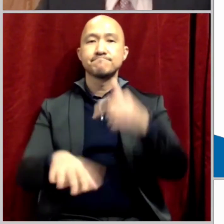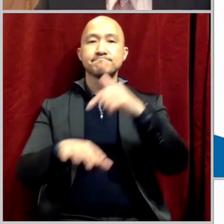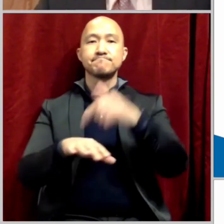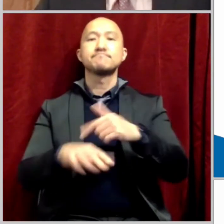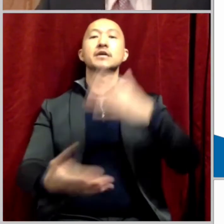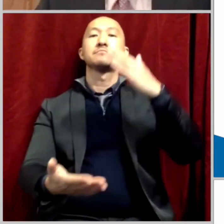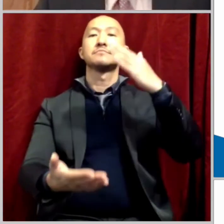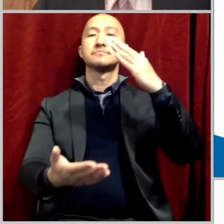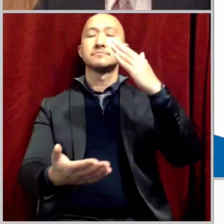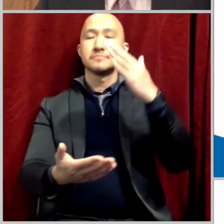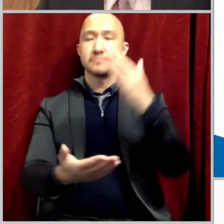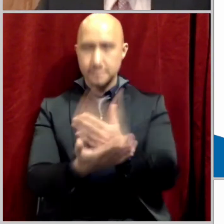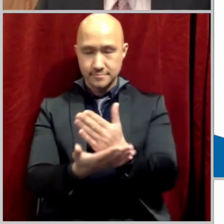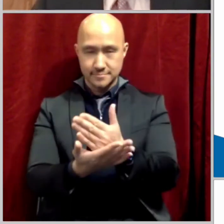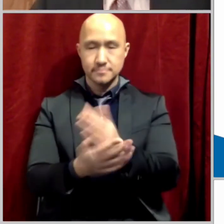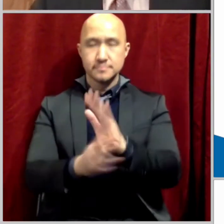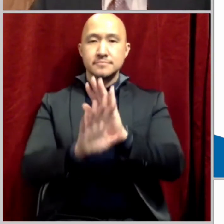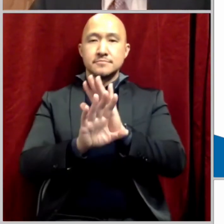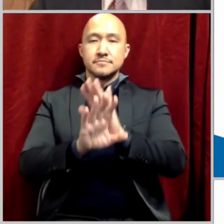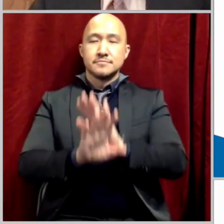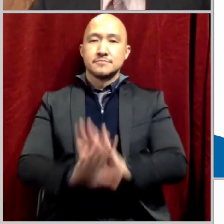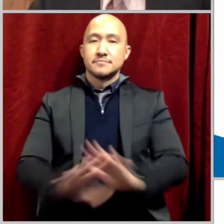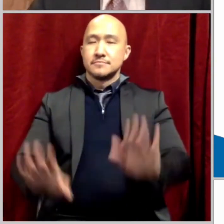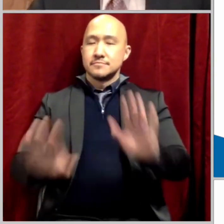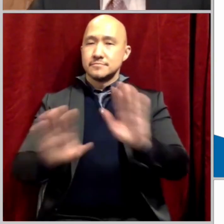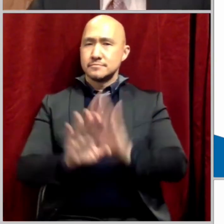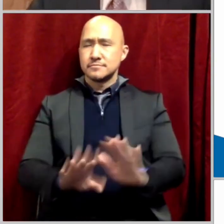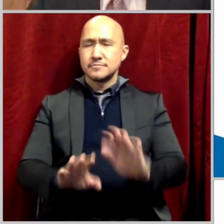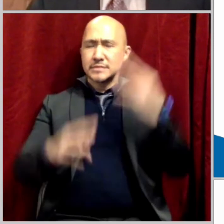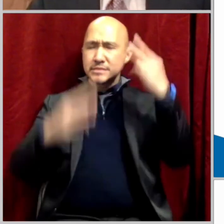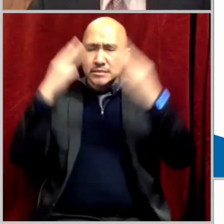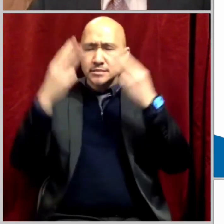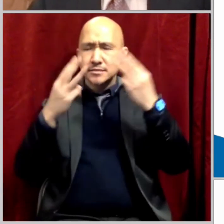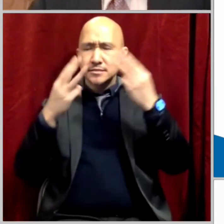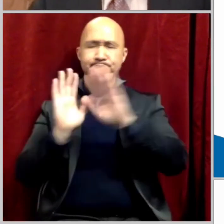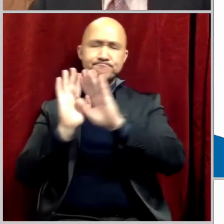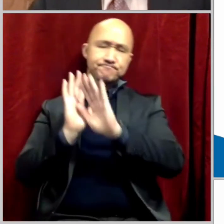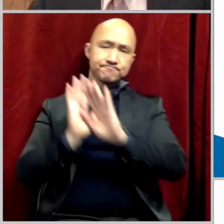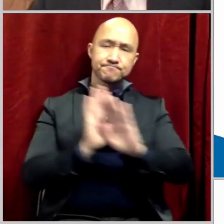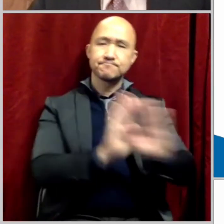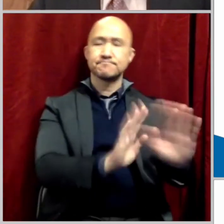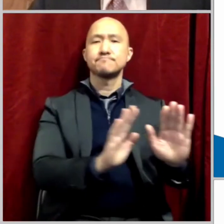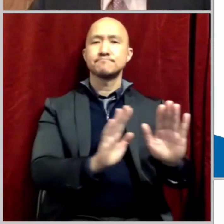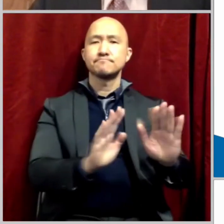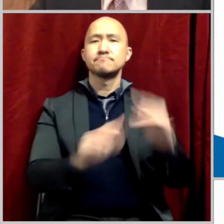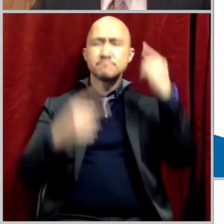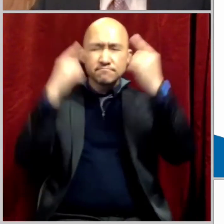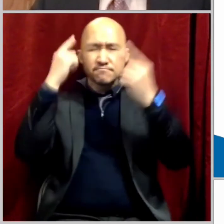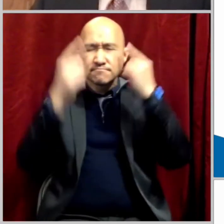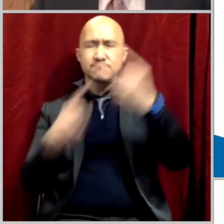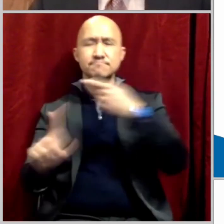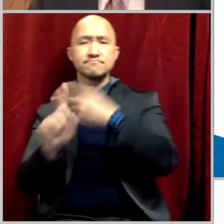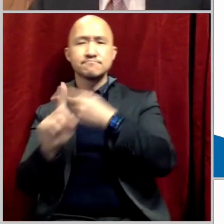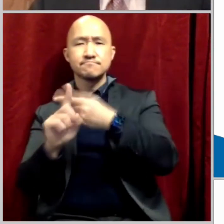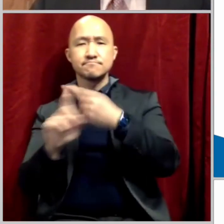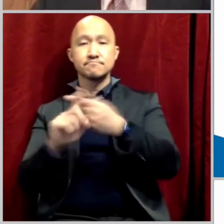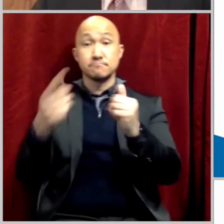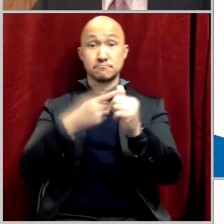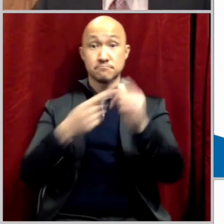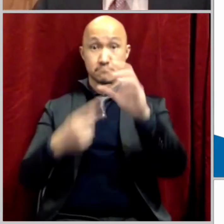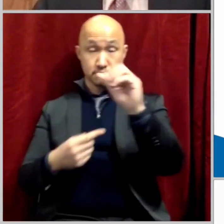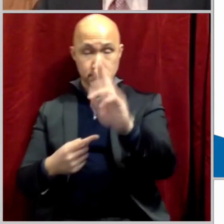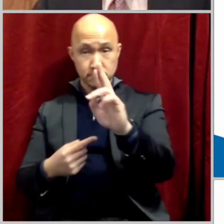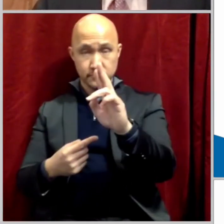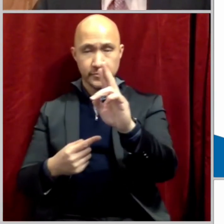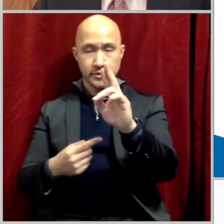just to stop. Stop what you're doing, stop what you're saying, and to focus on the cross of Christ. 1 Corinthians also says that we should